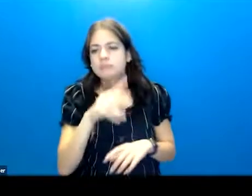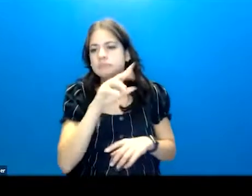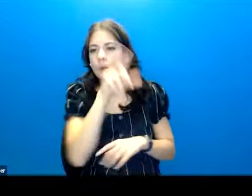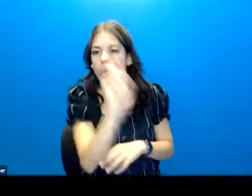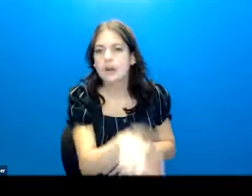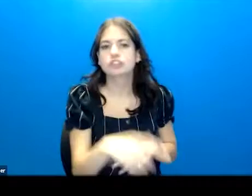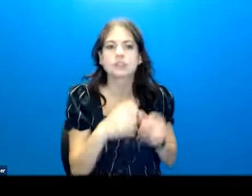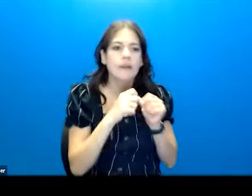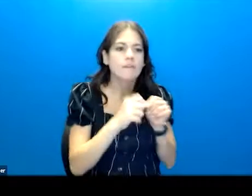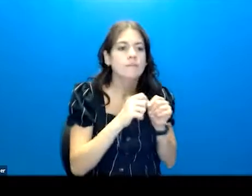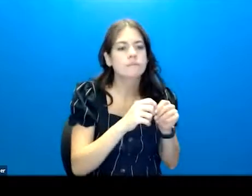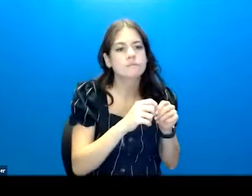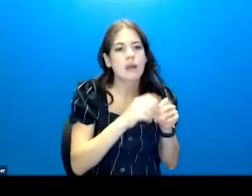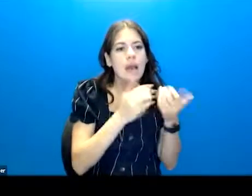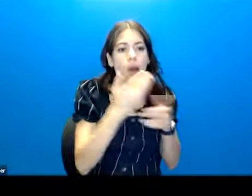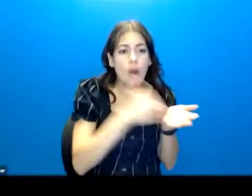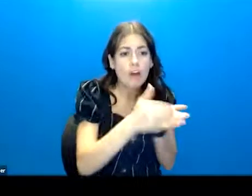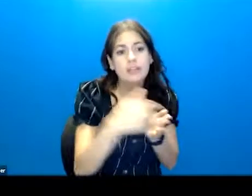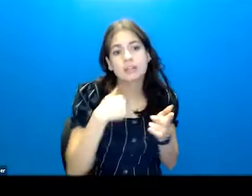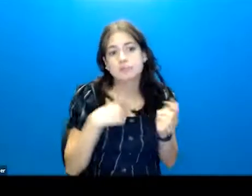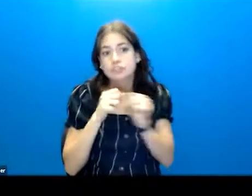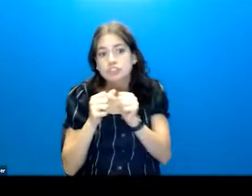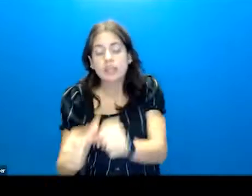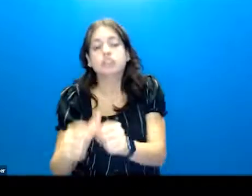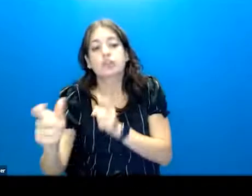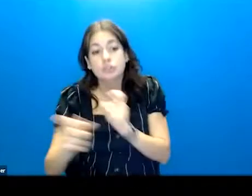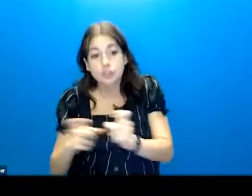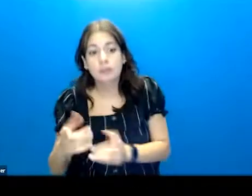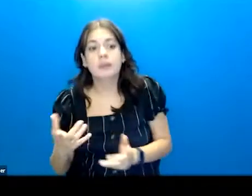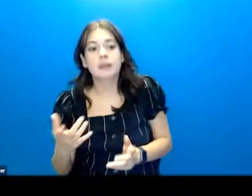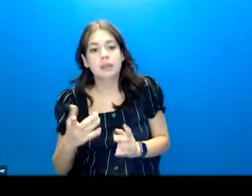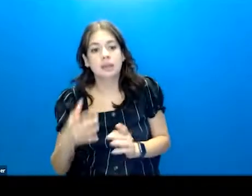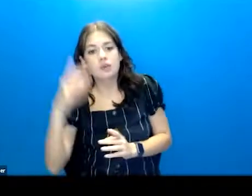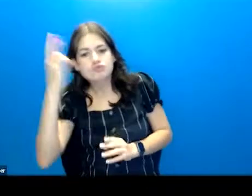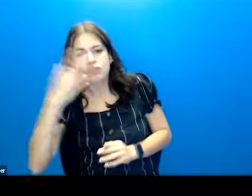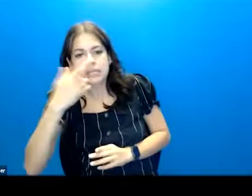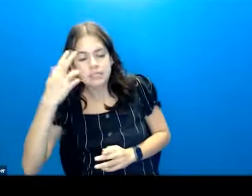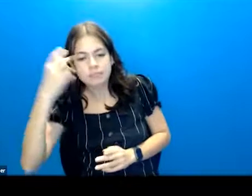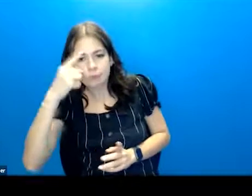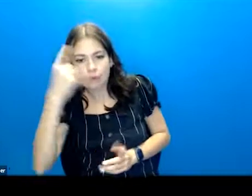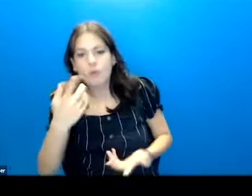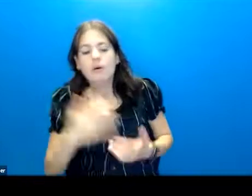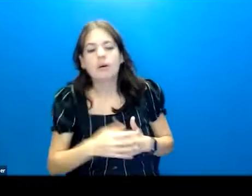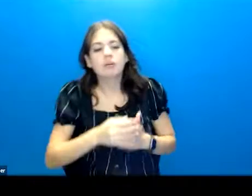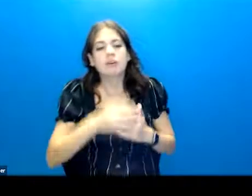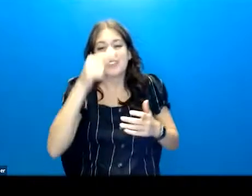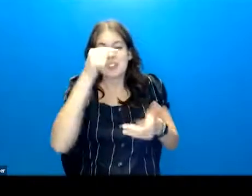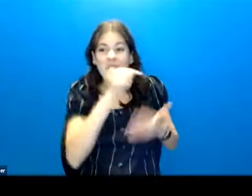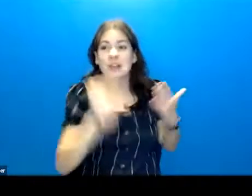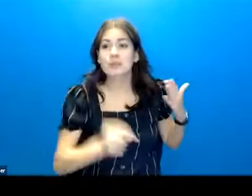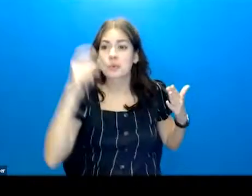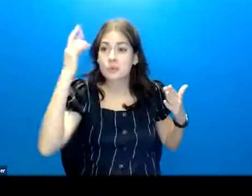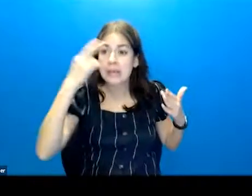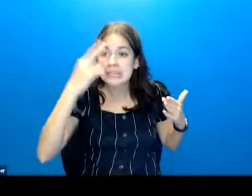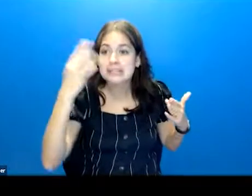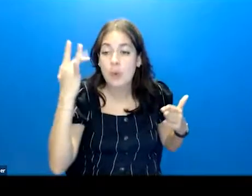duration, controllability, deterrence, reasons for the ideation. The reason these are there. And so